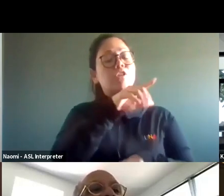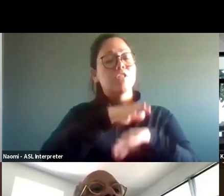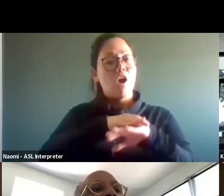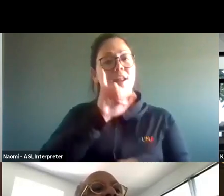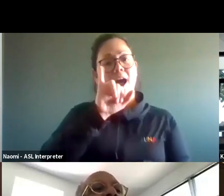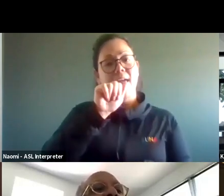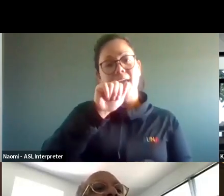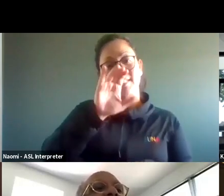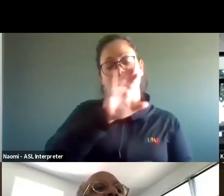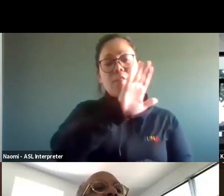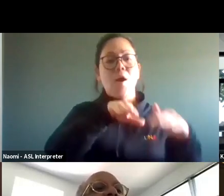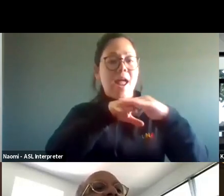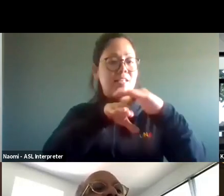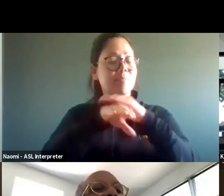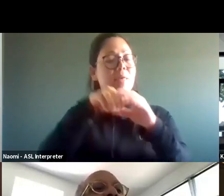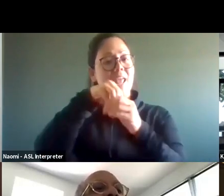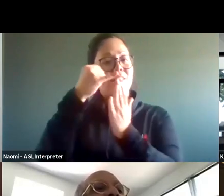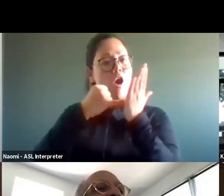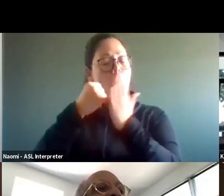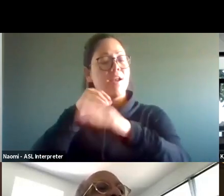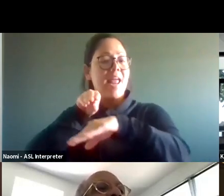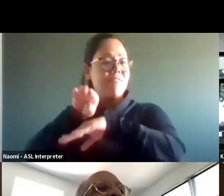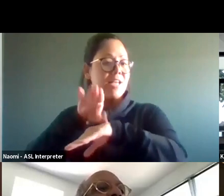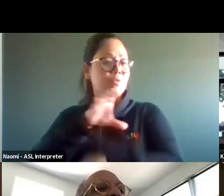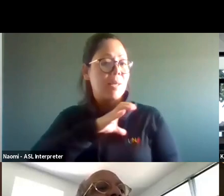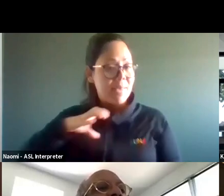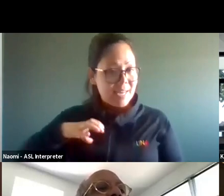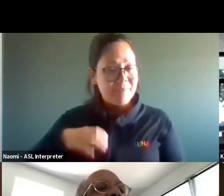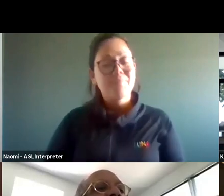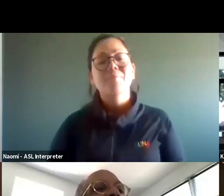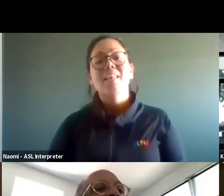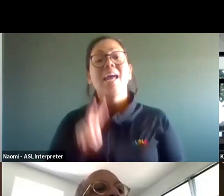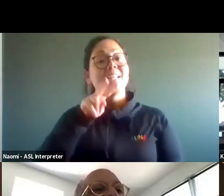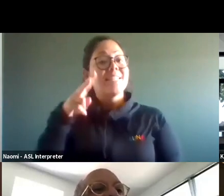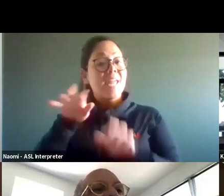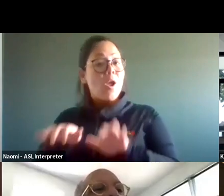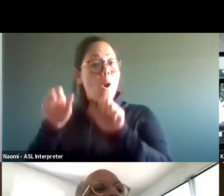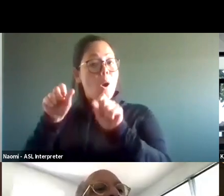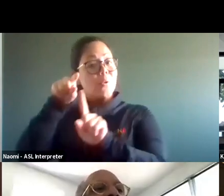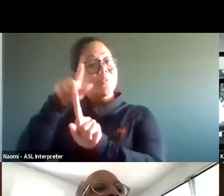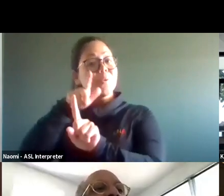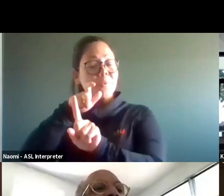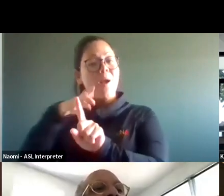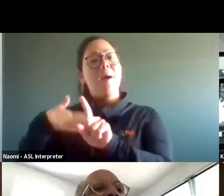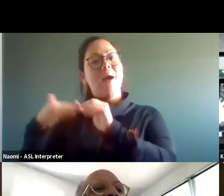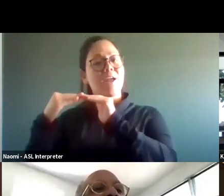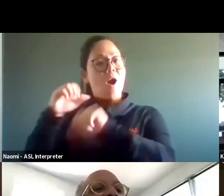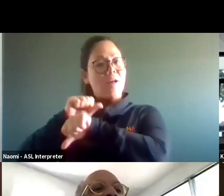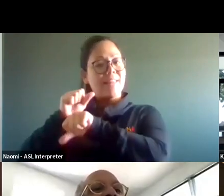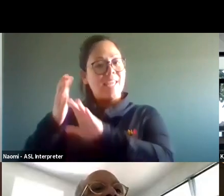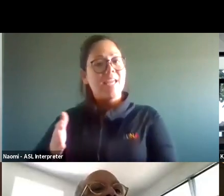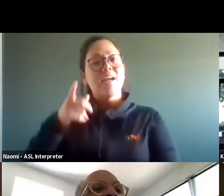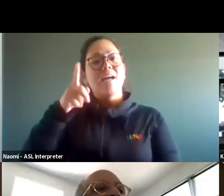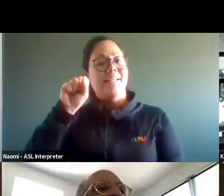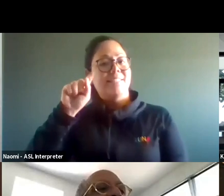Accessibility in the Arts Advisory Committee. And our second host today is my colleague, Stephanie Haynes. Stephanie